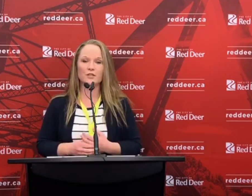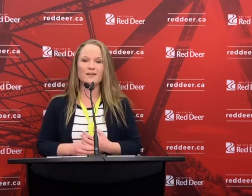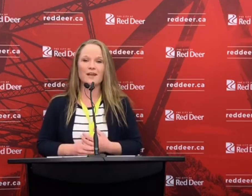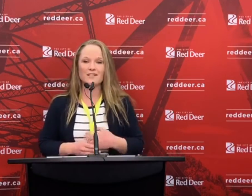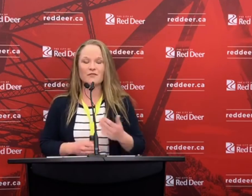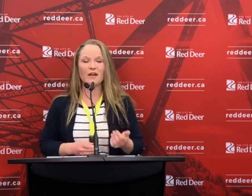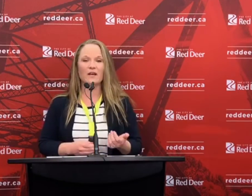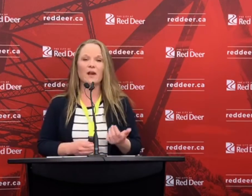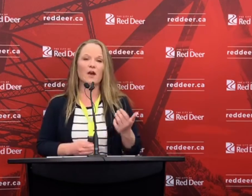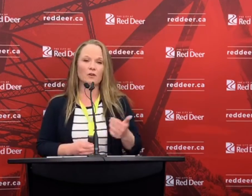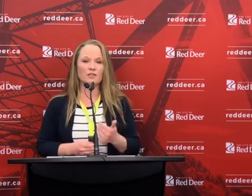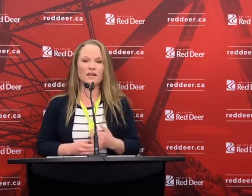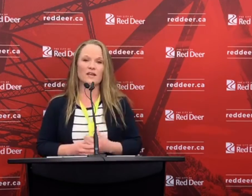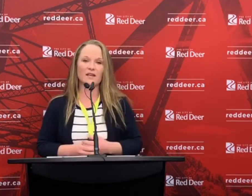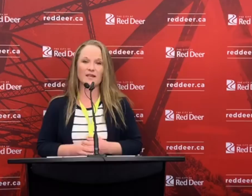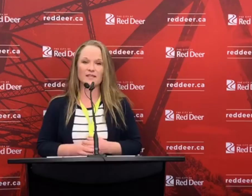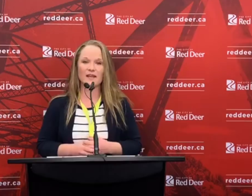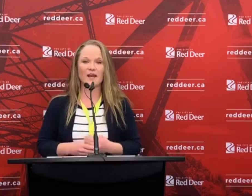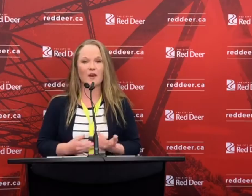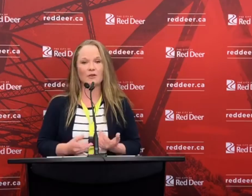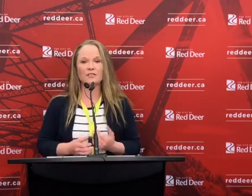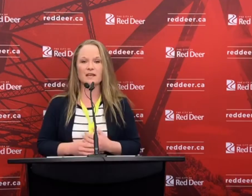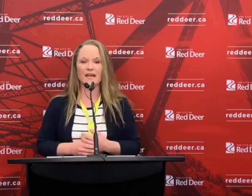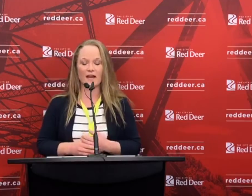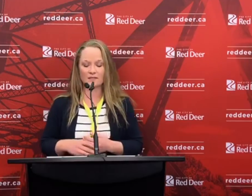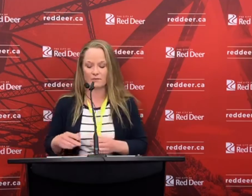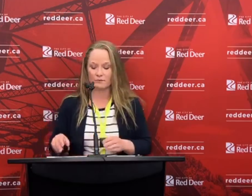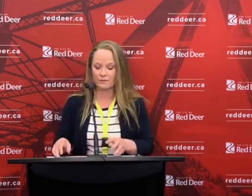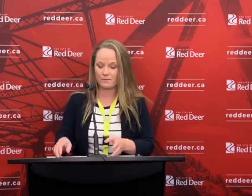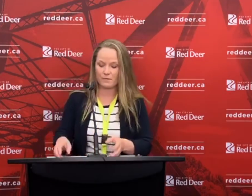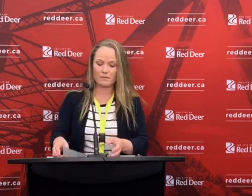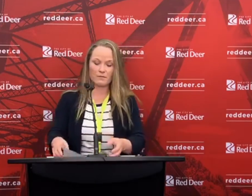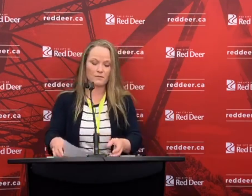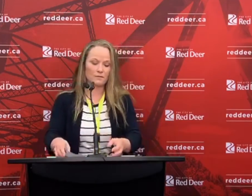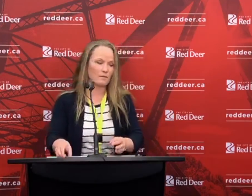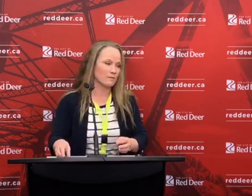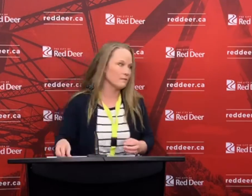situation to find out how you're staying connected and how you're staying active.